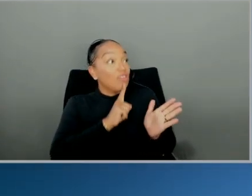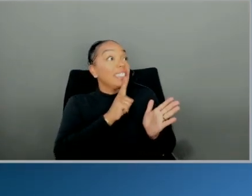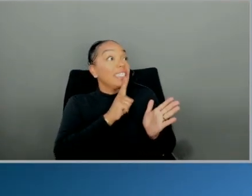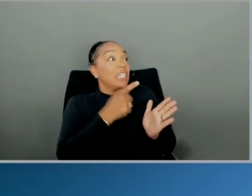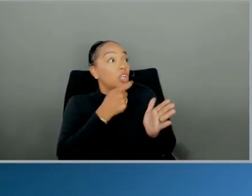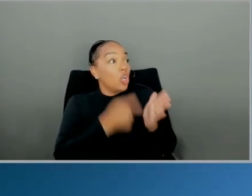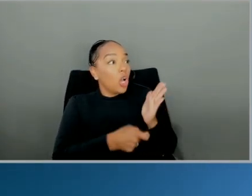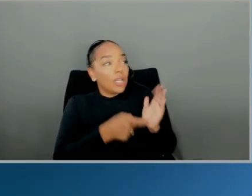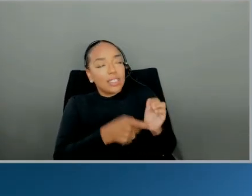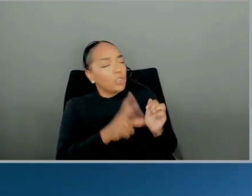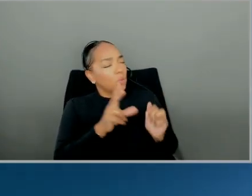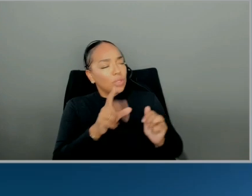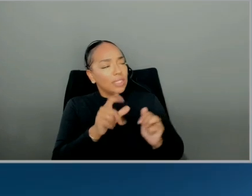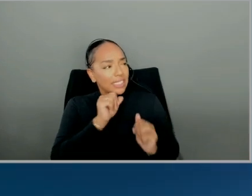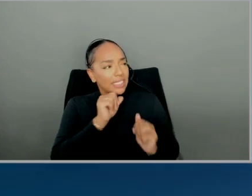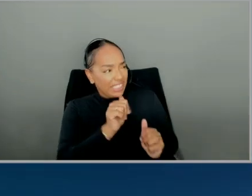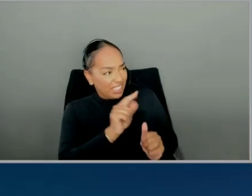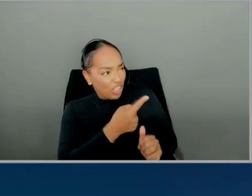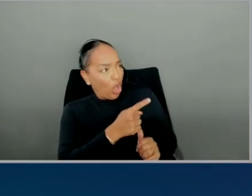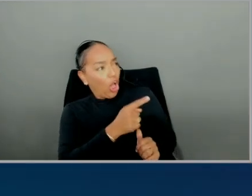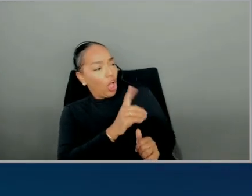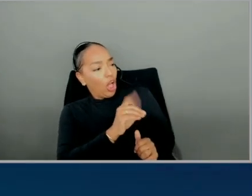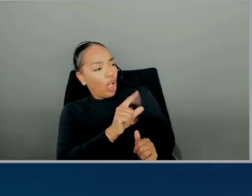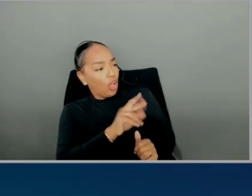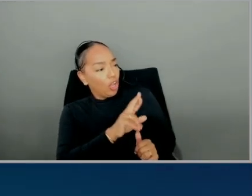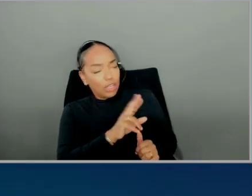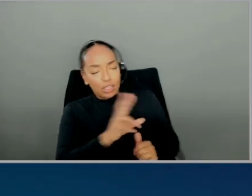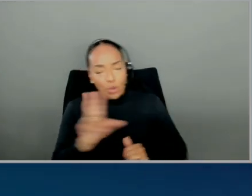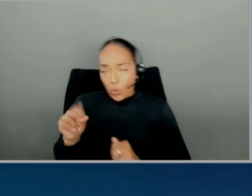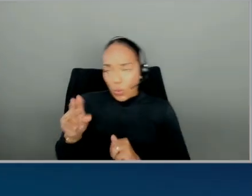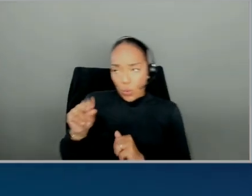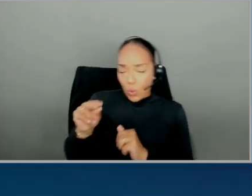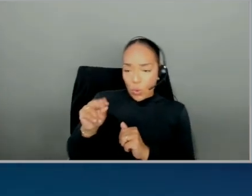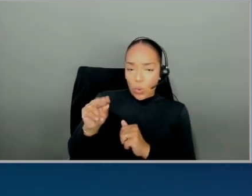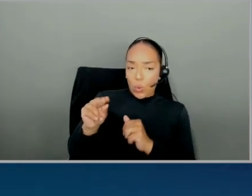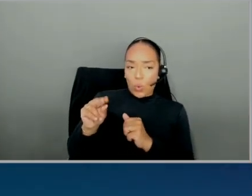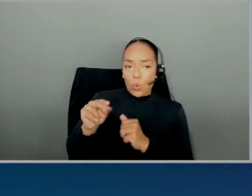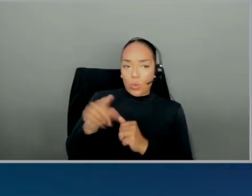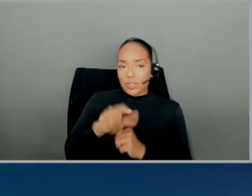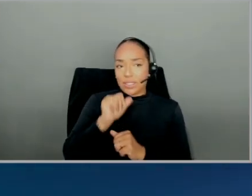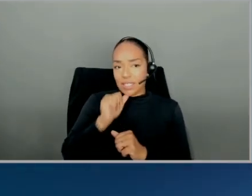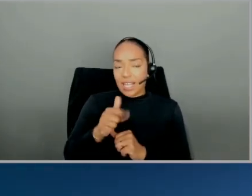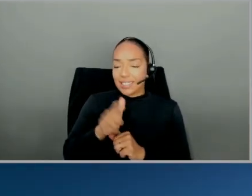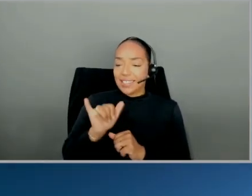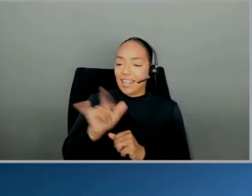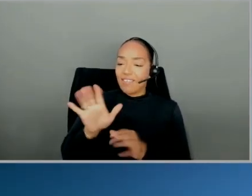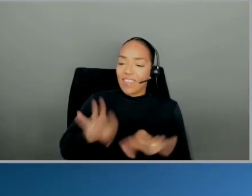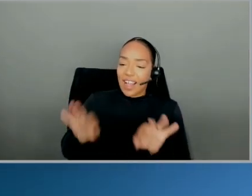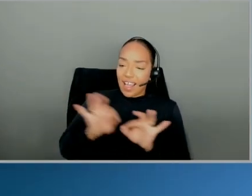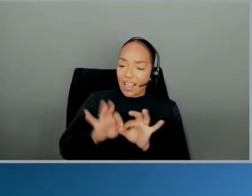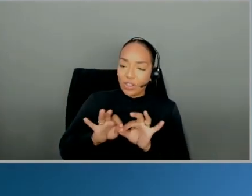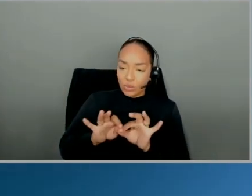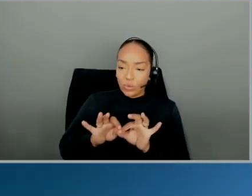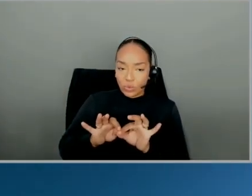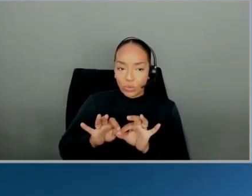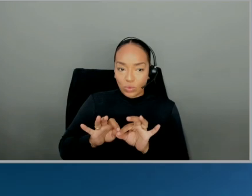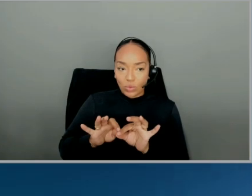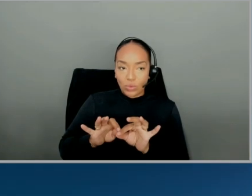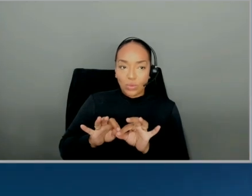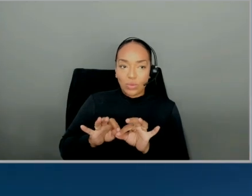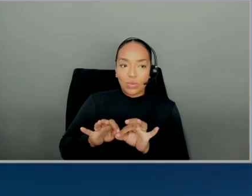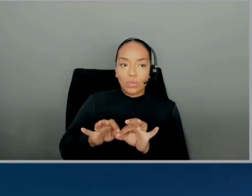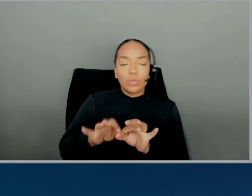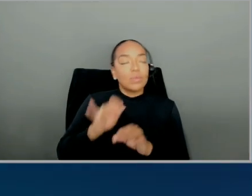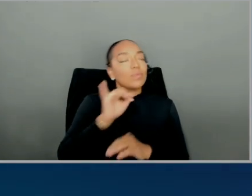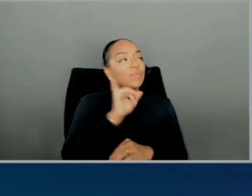no, these are not dollars. These are basically computational cost. Comp, just, okay. So it's a value you're assigning. Yeah, yeah, exactly. Okay,